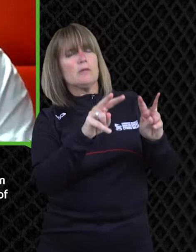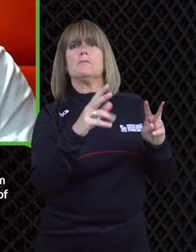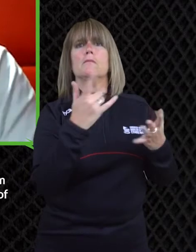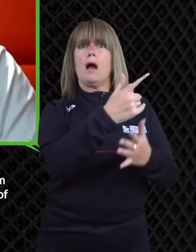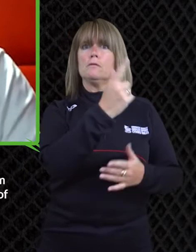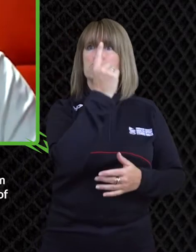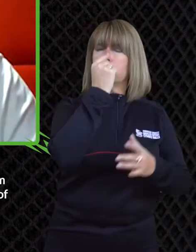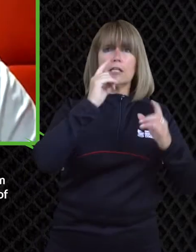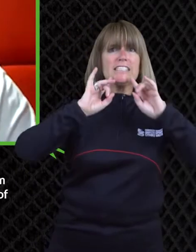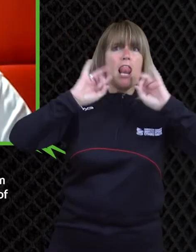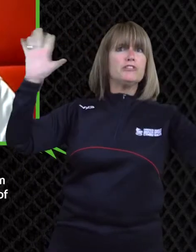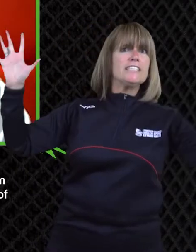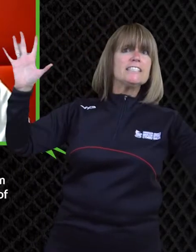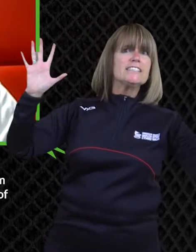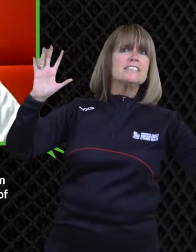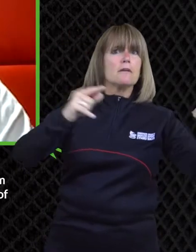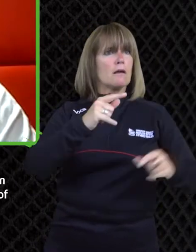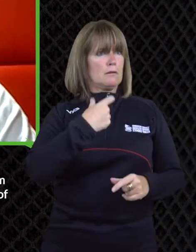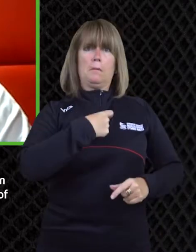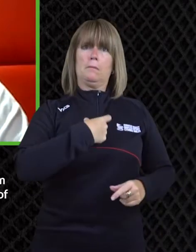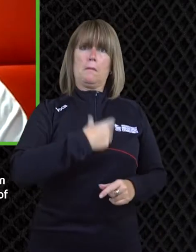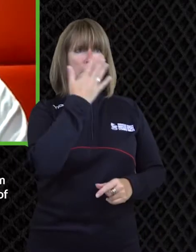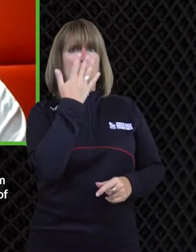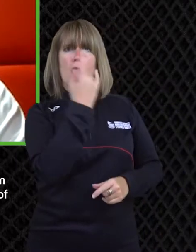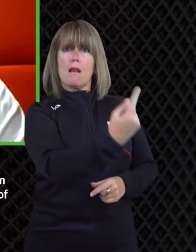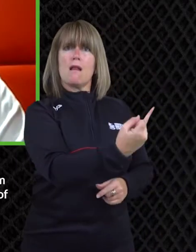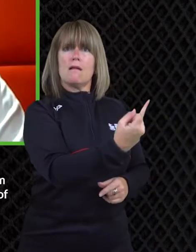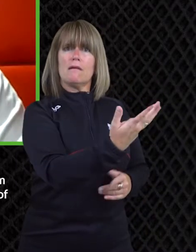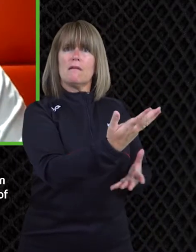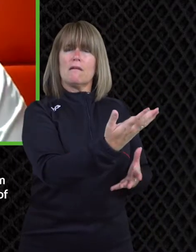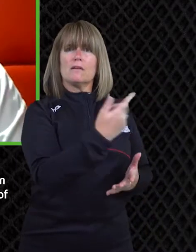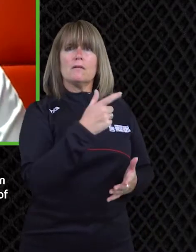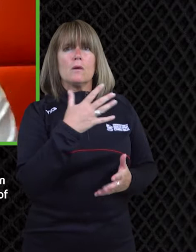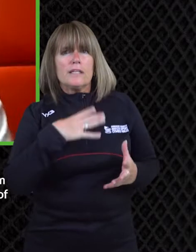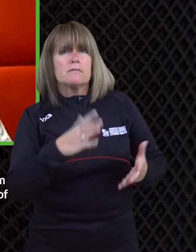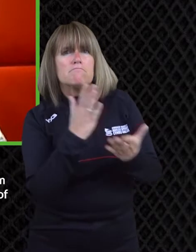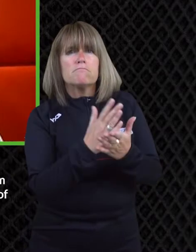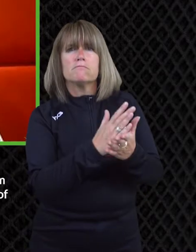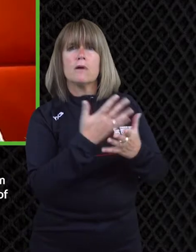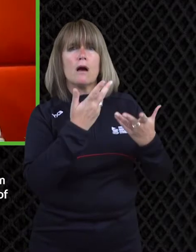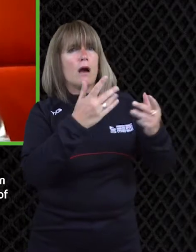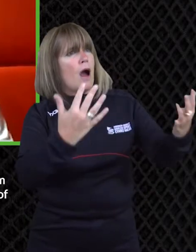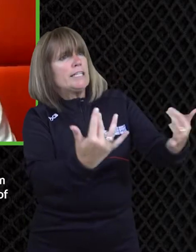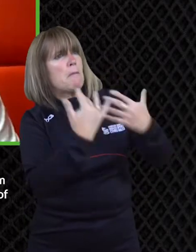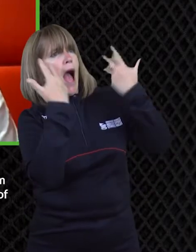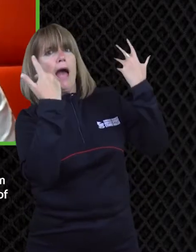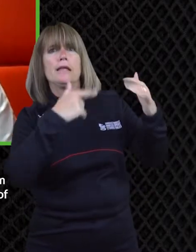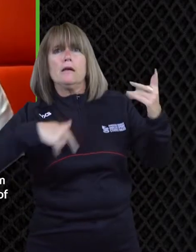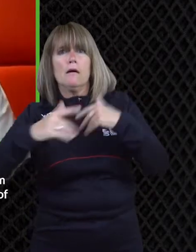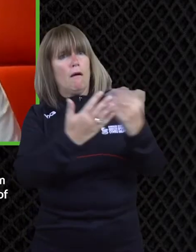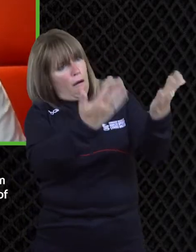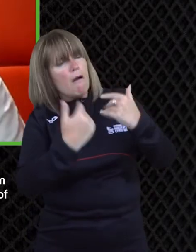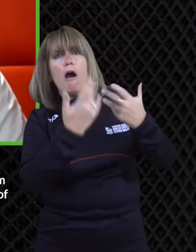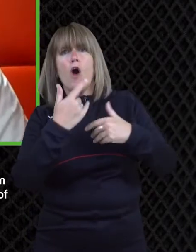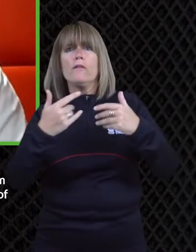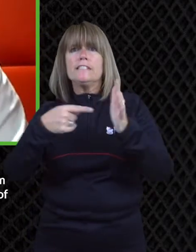disabled issues but hang on a minute no they are disabled but i'm sure they have a valid opinion on anything else um so i think that's what's sort